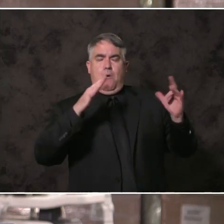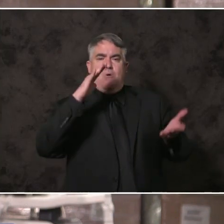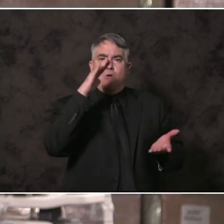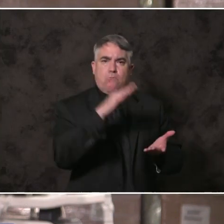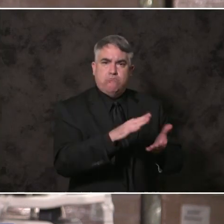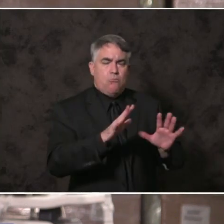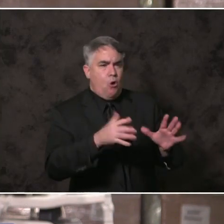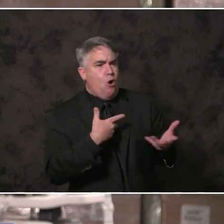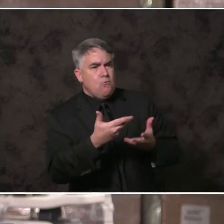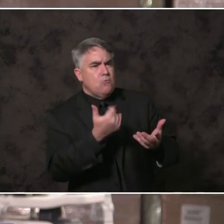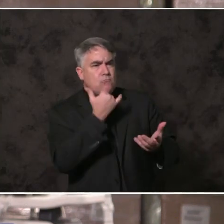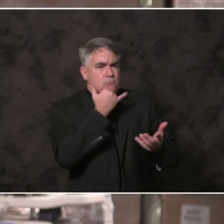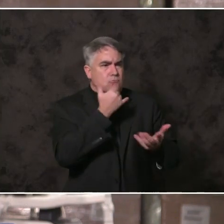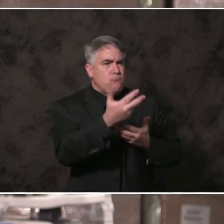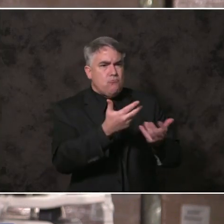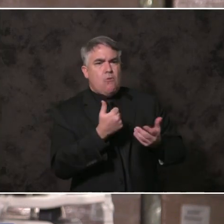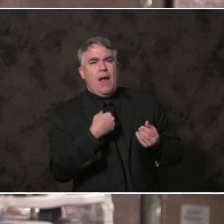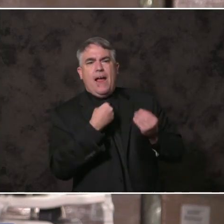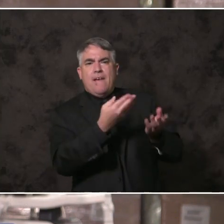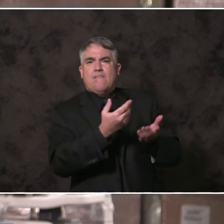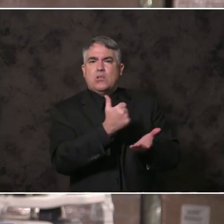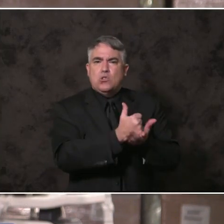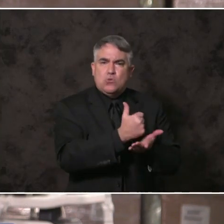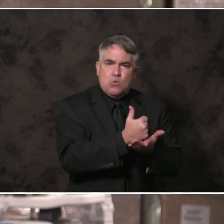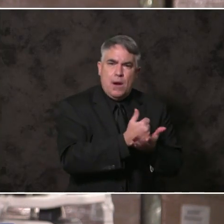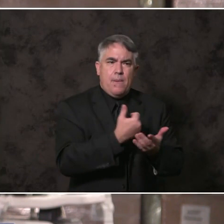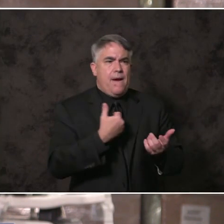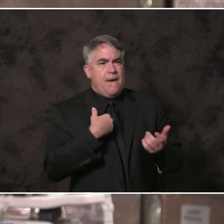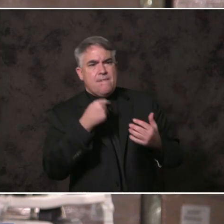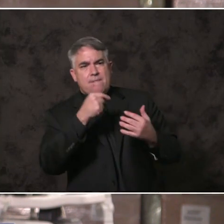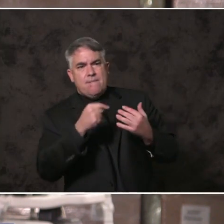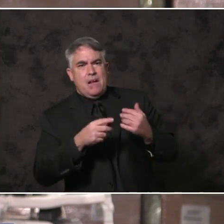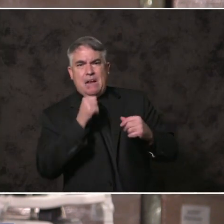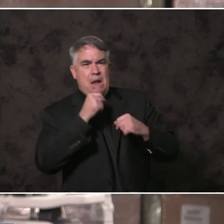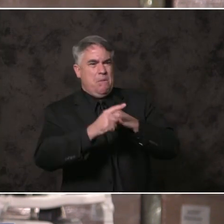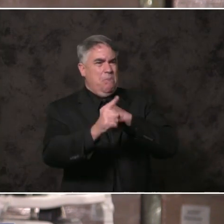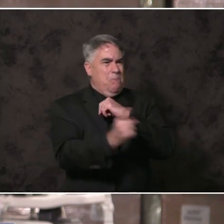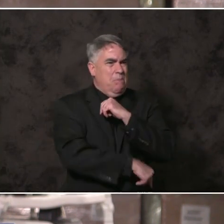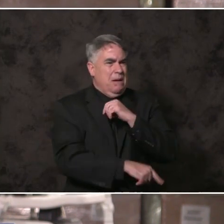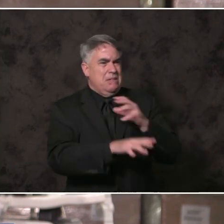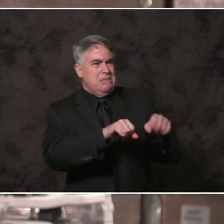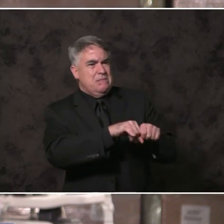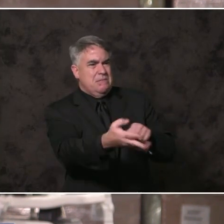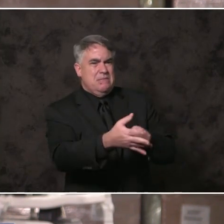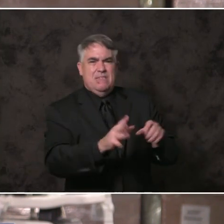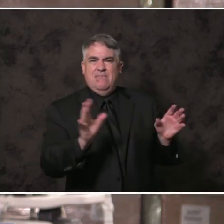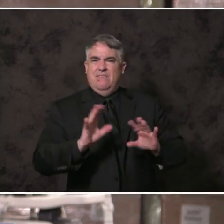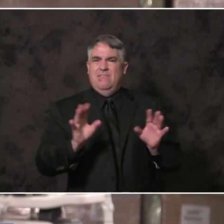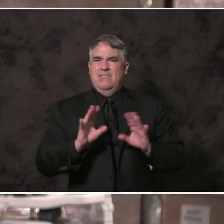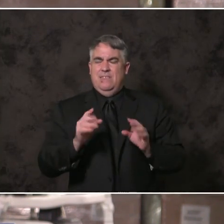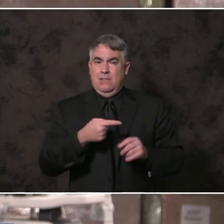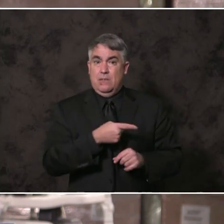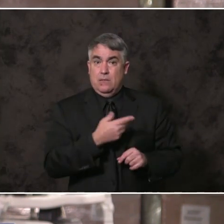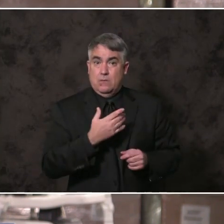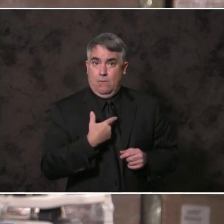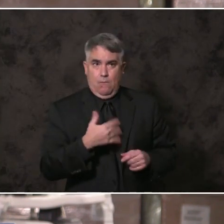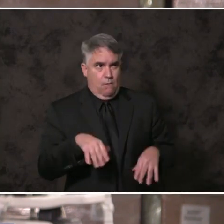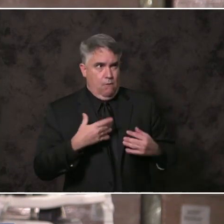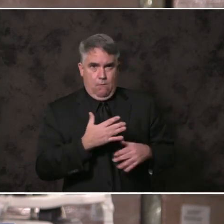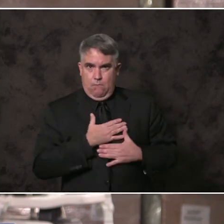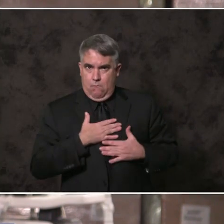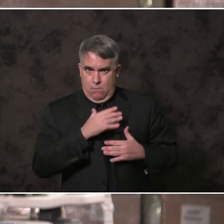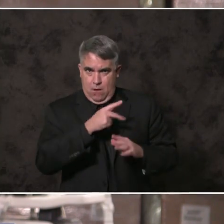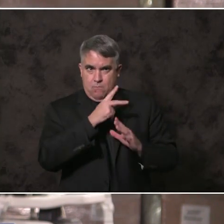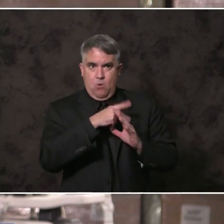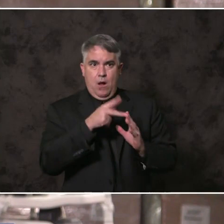punishment, to people in crisis. I appreciate the work of our district attorney in this effort. Over the coming year,